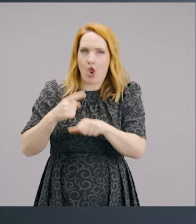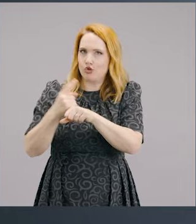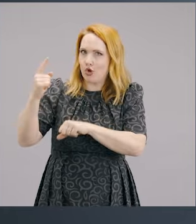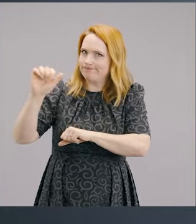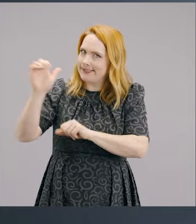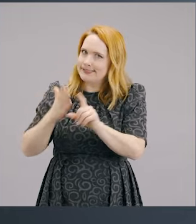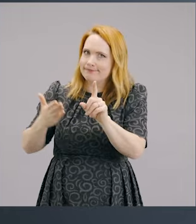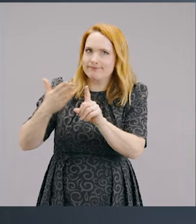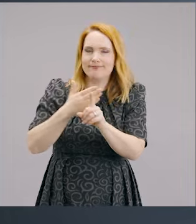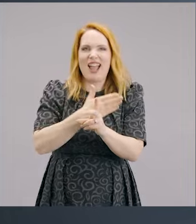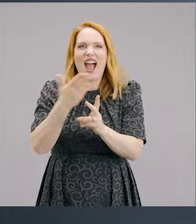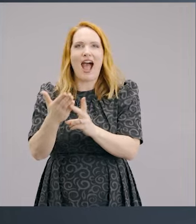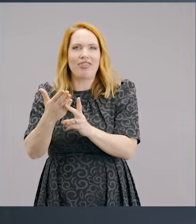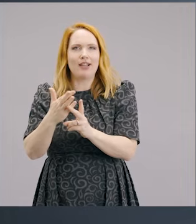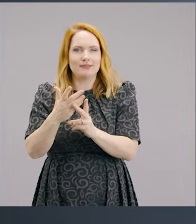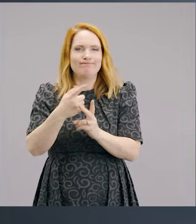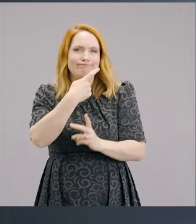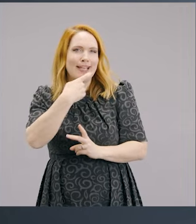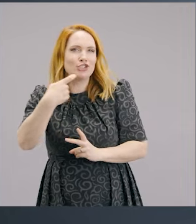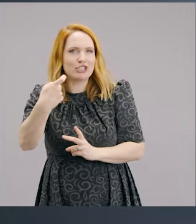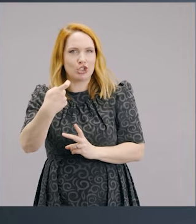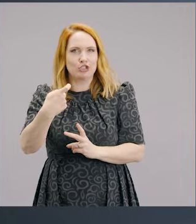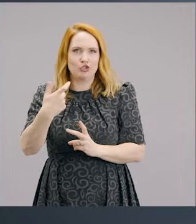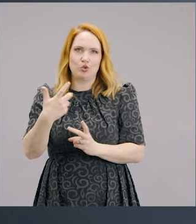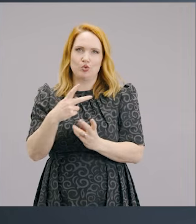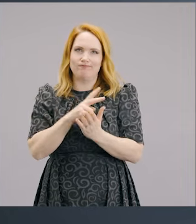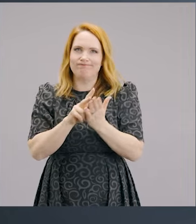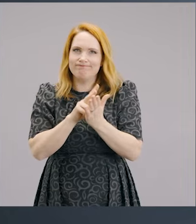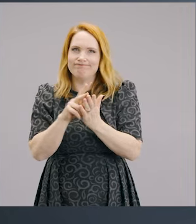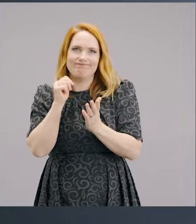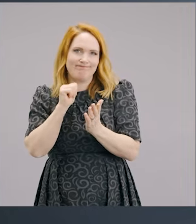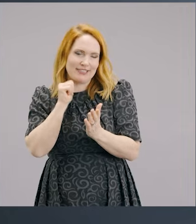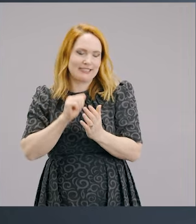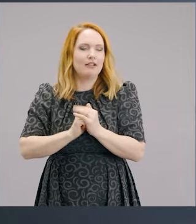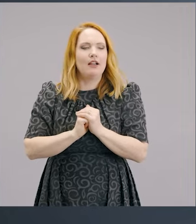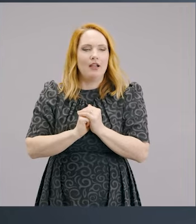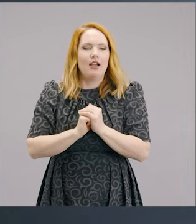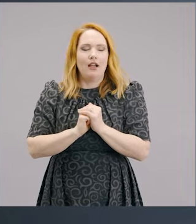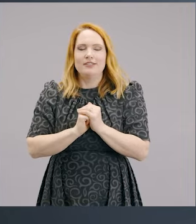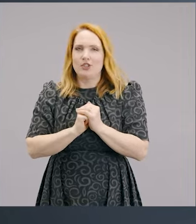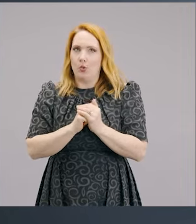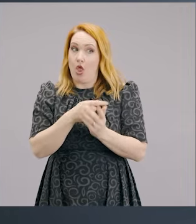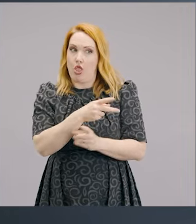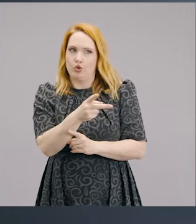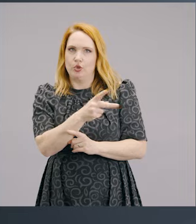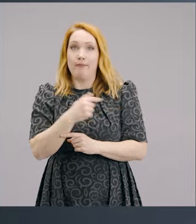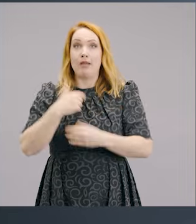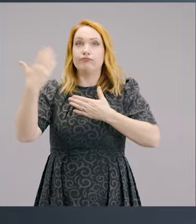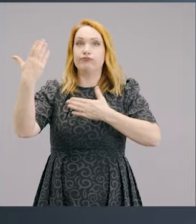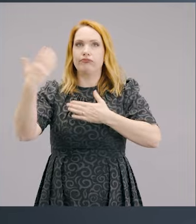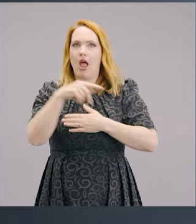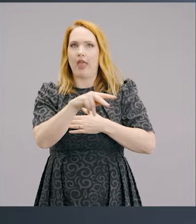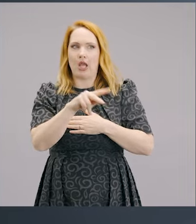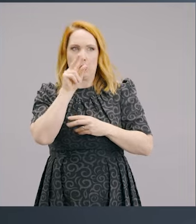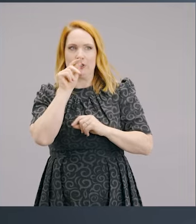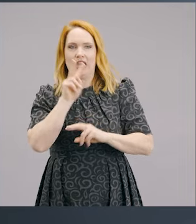terribly deep addiction to pornography. And the challenge was just too much for them. They just got up visibly upset and walked